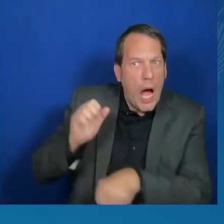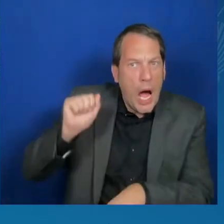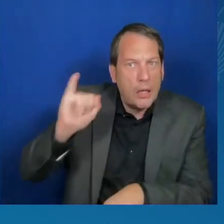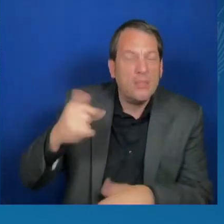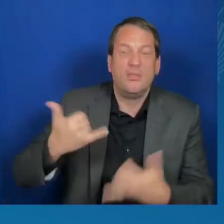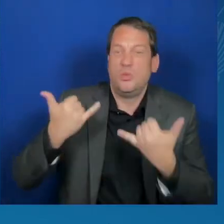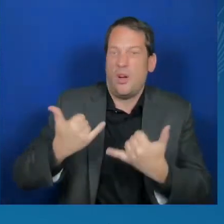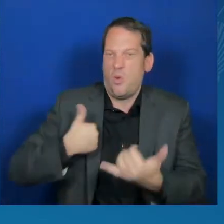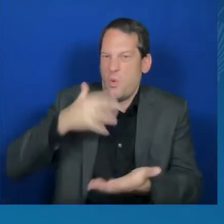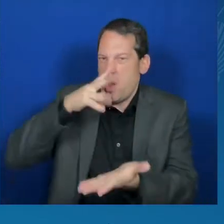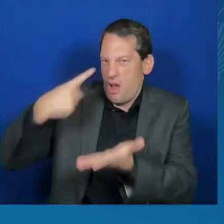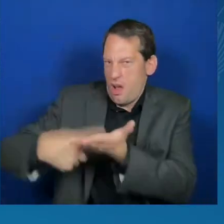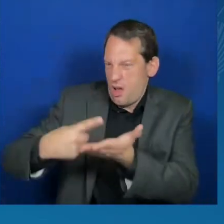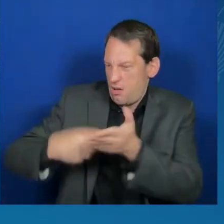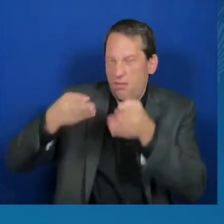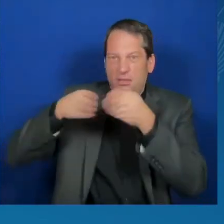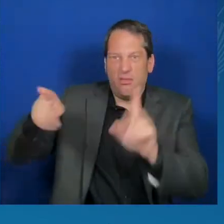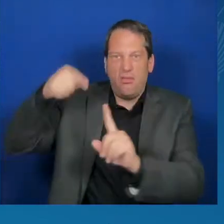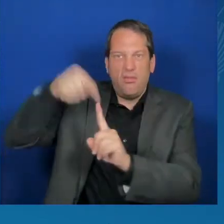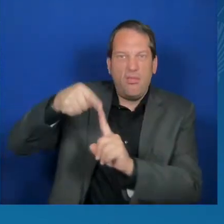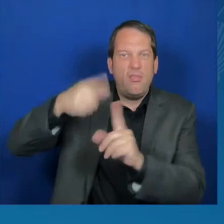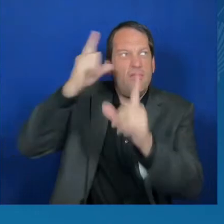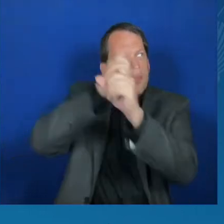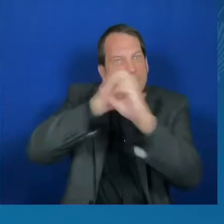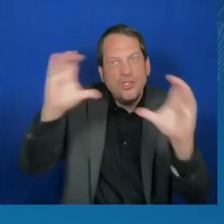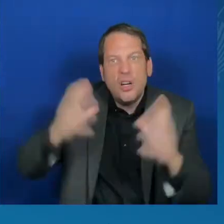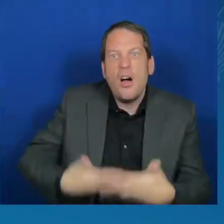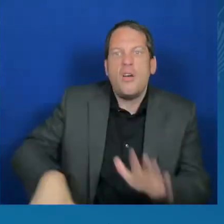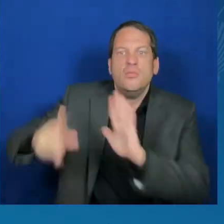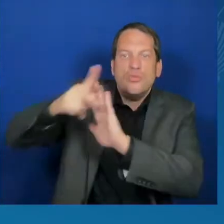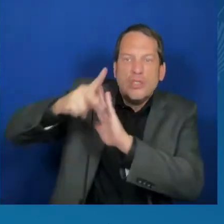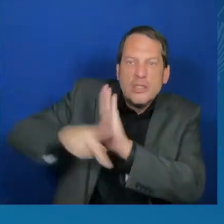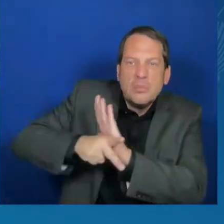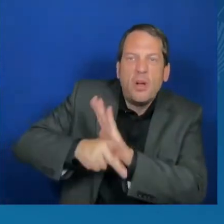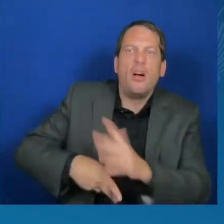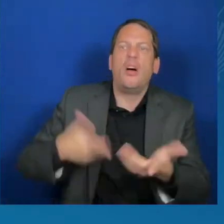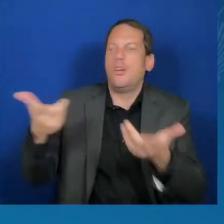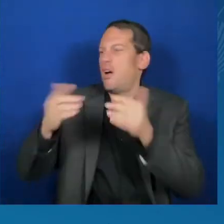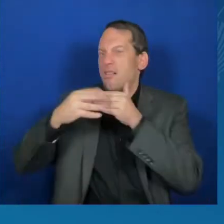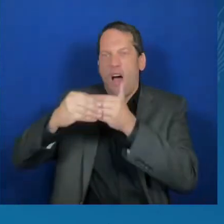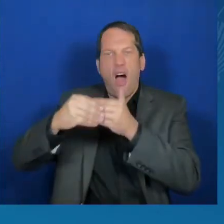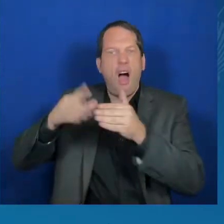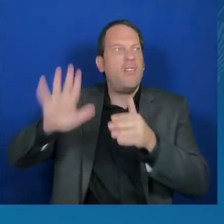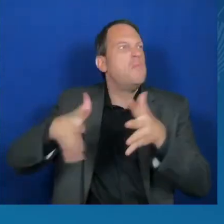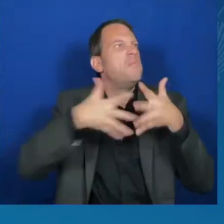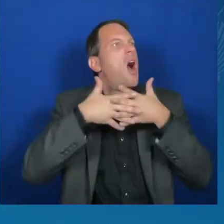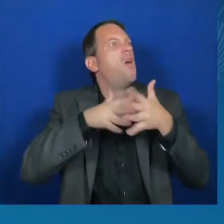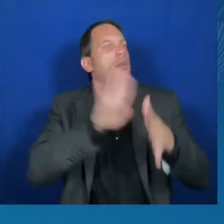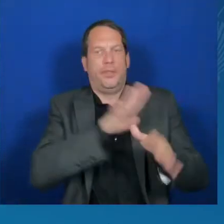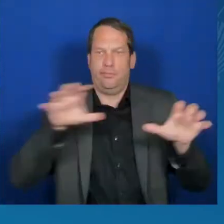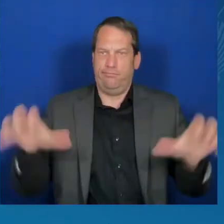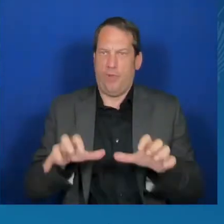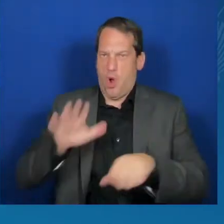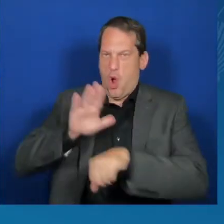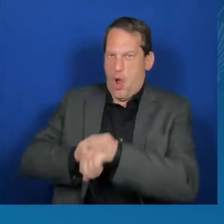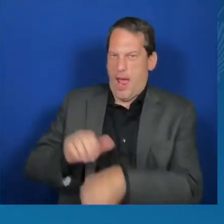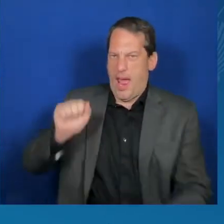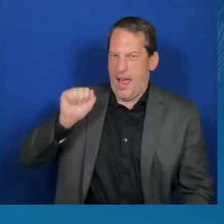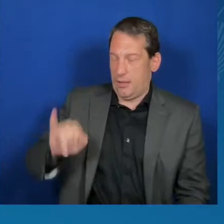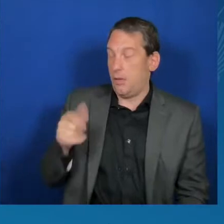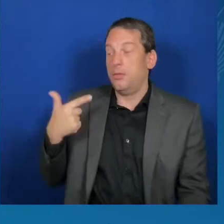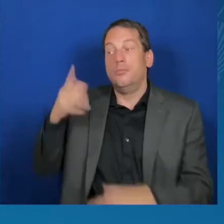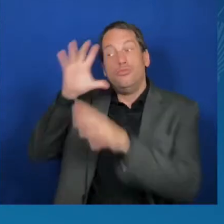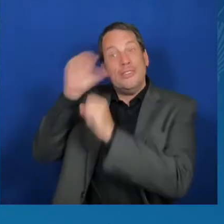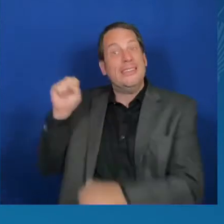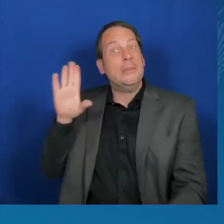AI. President Biden and I believe that all leaders from government, civil